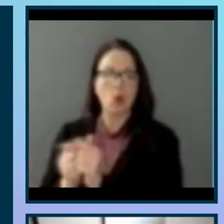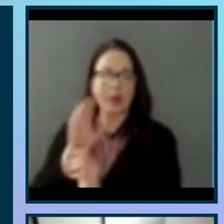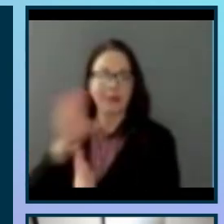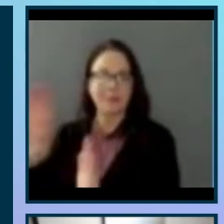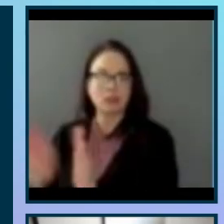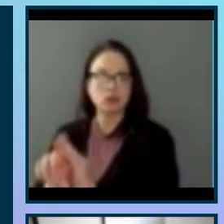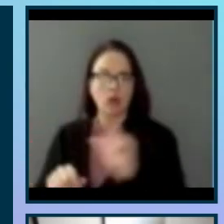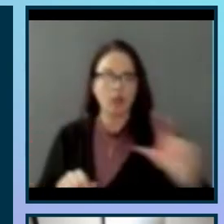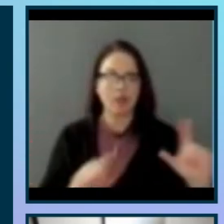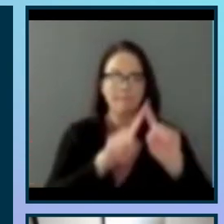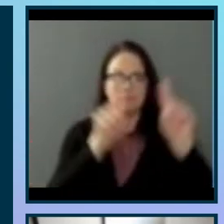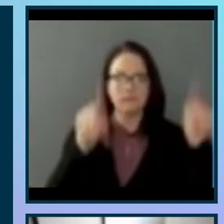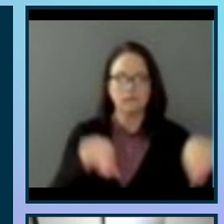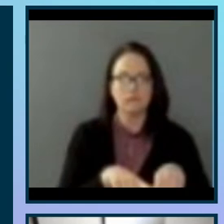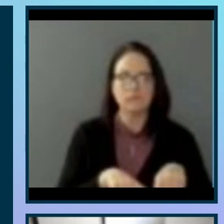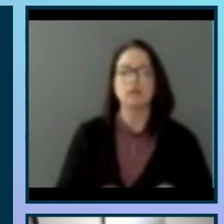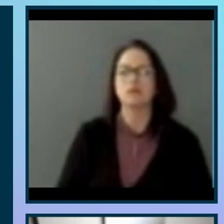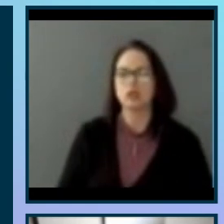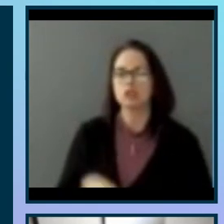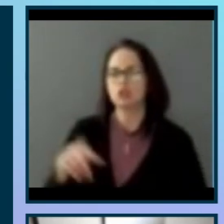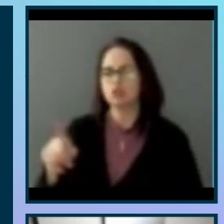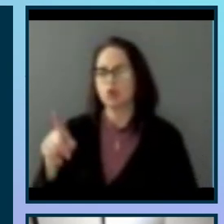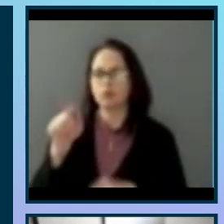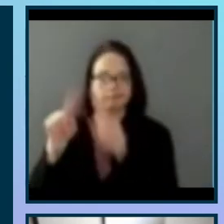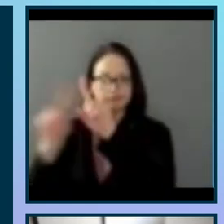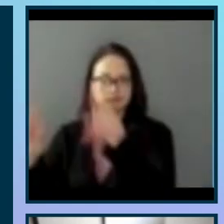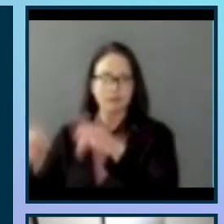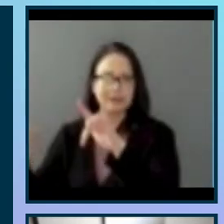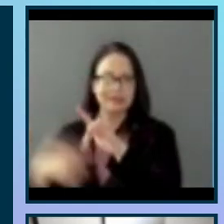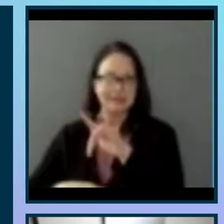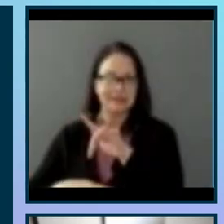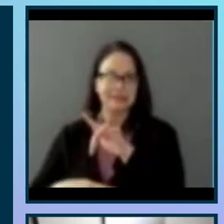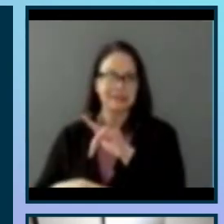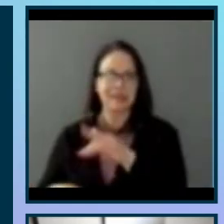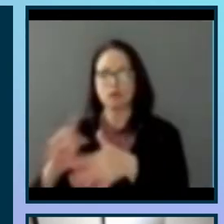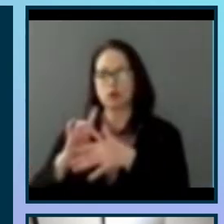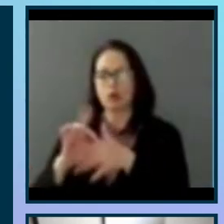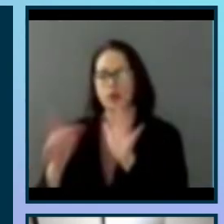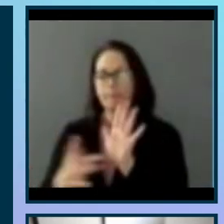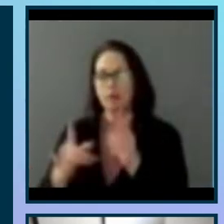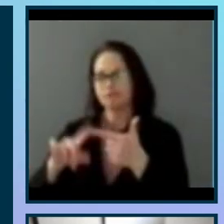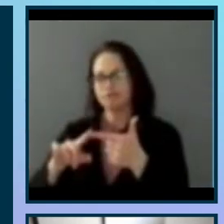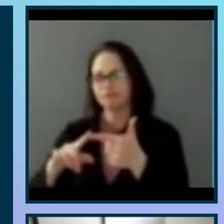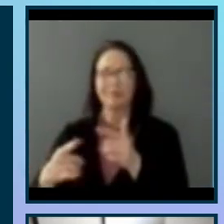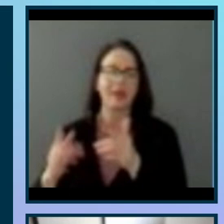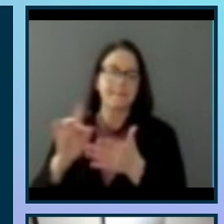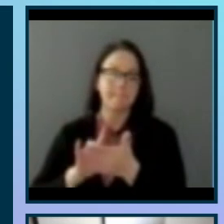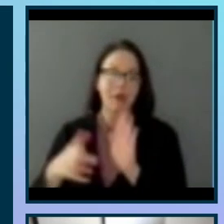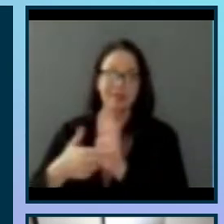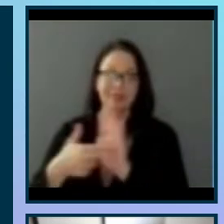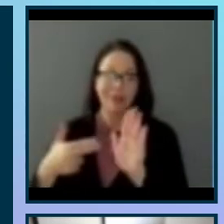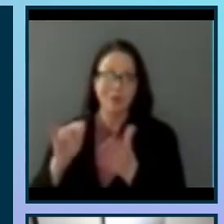hand side. So there is the skip to main content button. There is a button label which equals a menu bar.